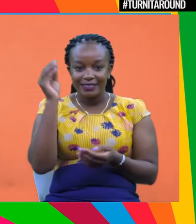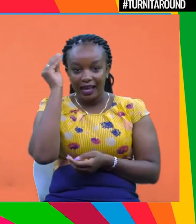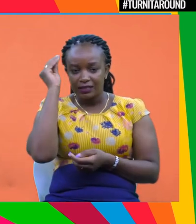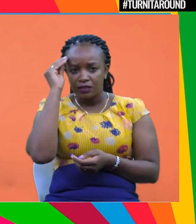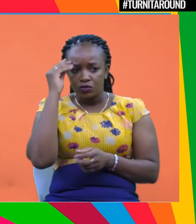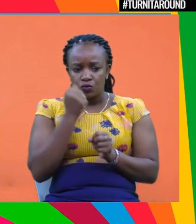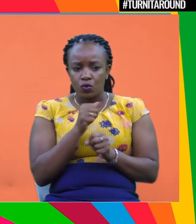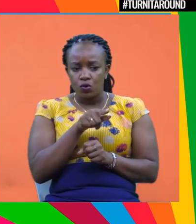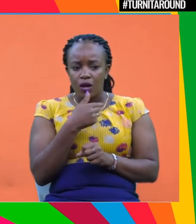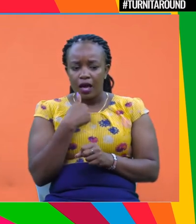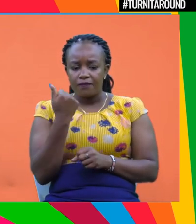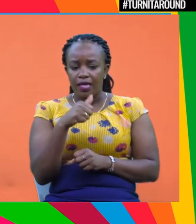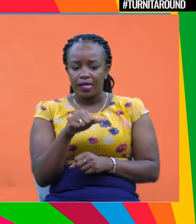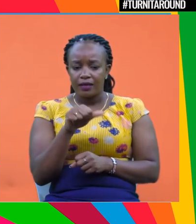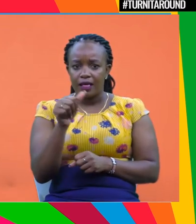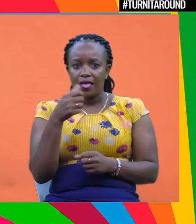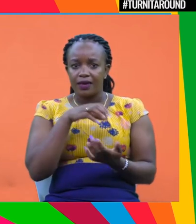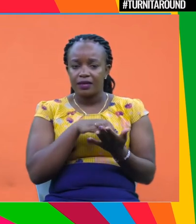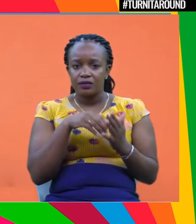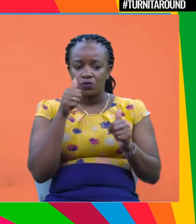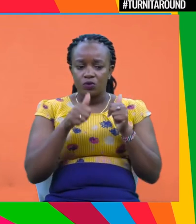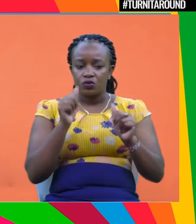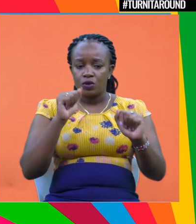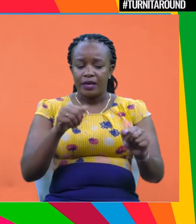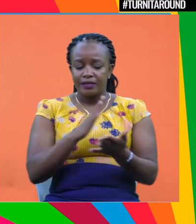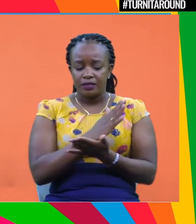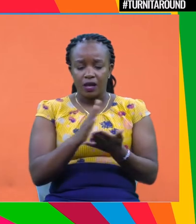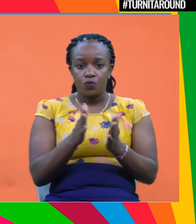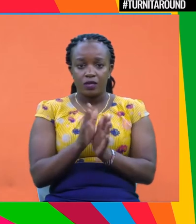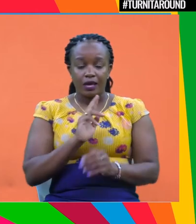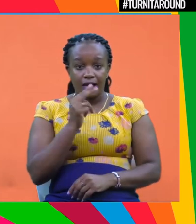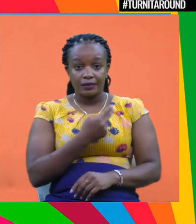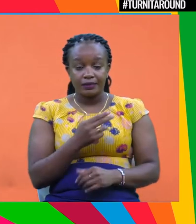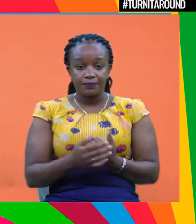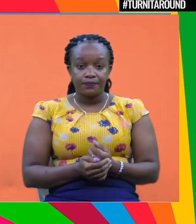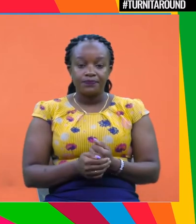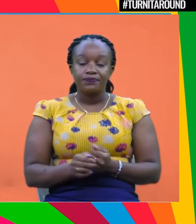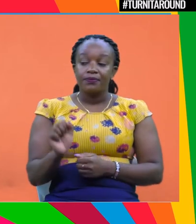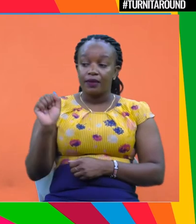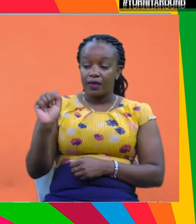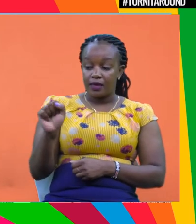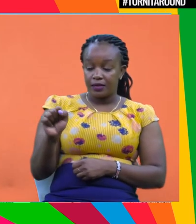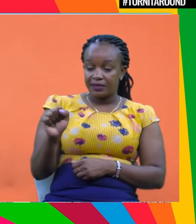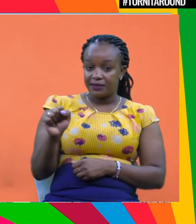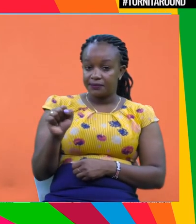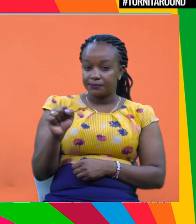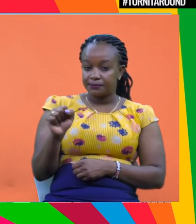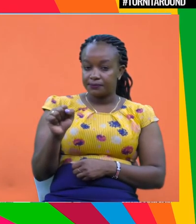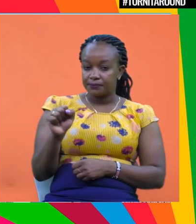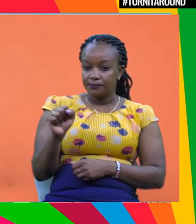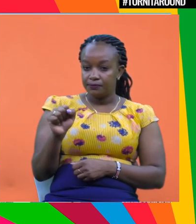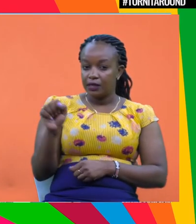Do you have any, do you have any other case studies as well? Maybe you can just share with us. Yes, actually, Chanel, the